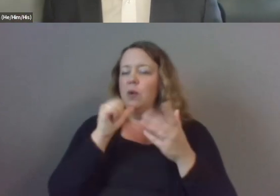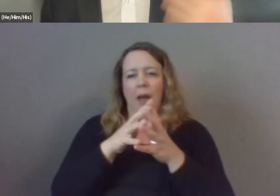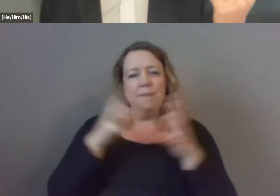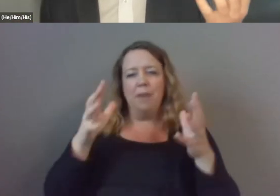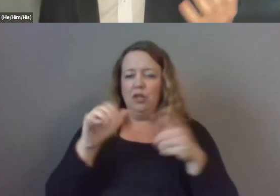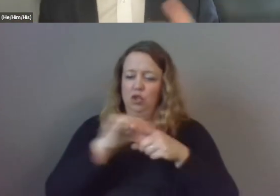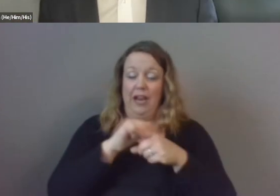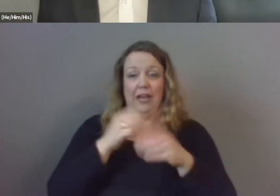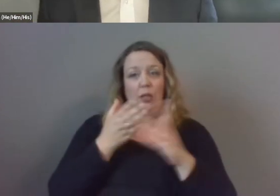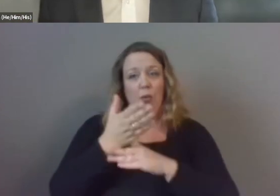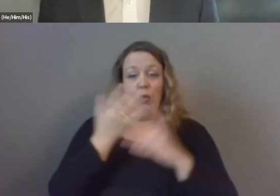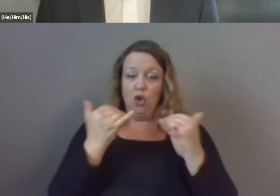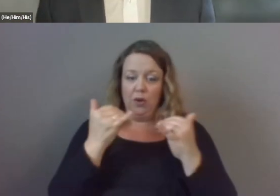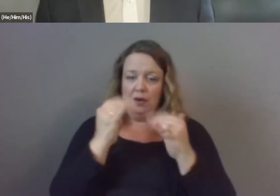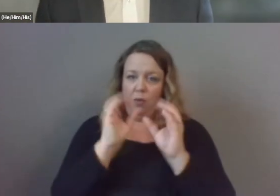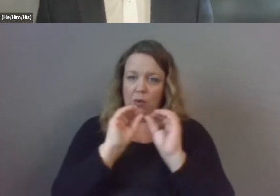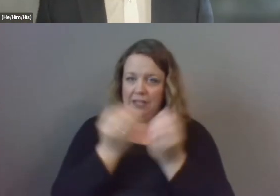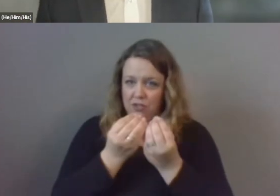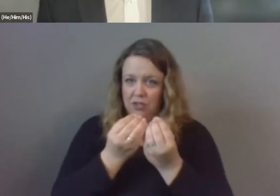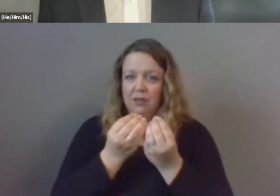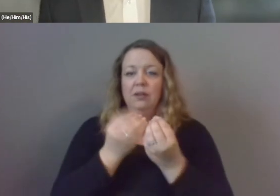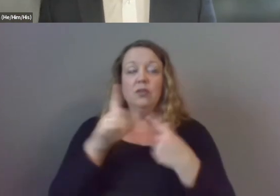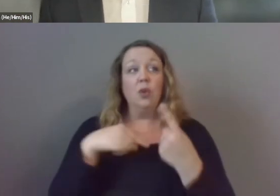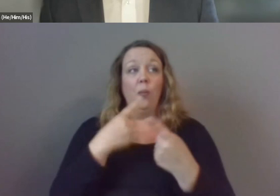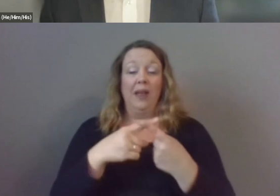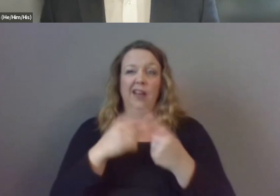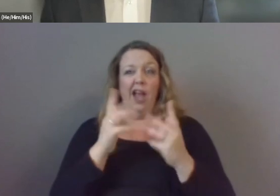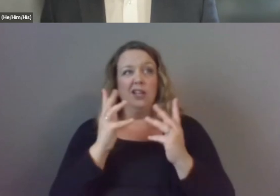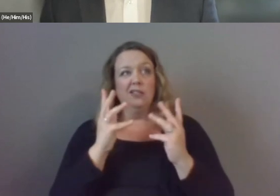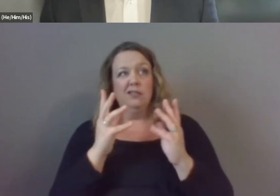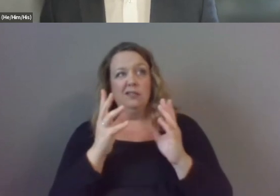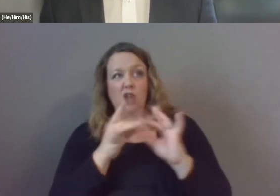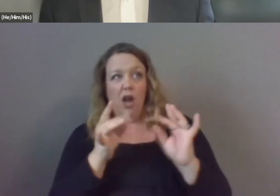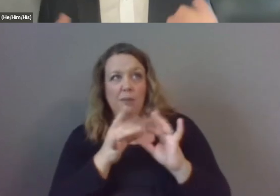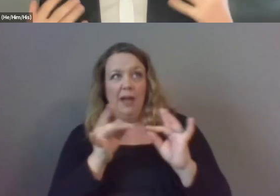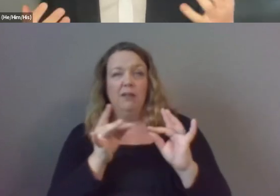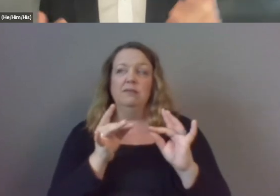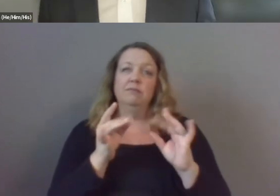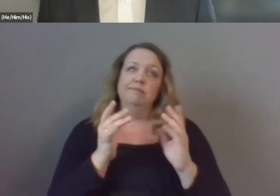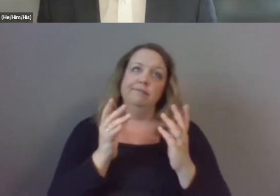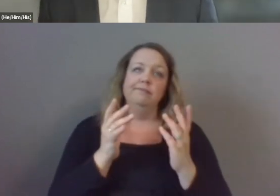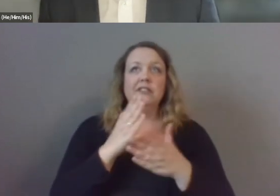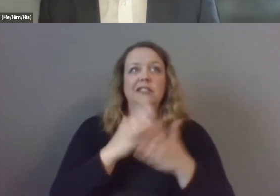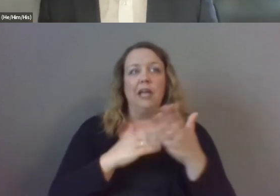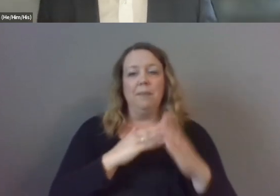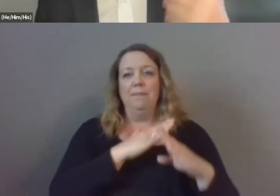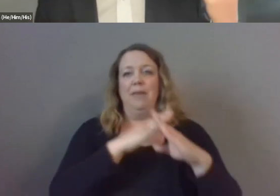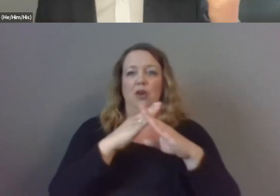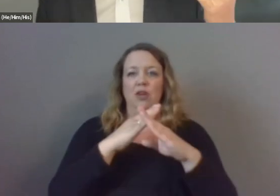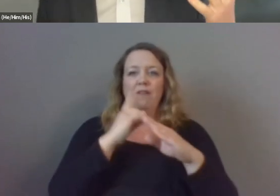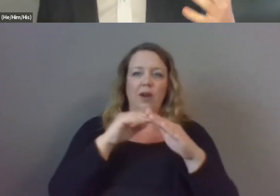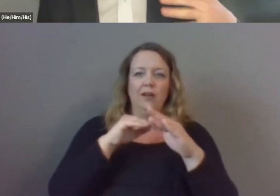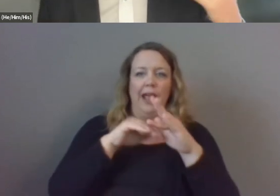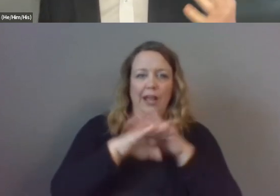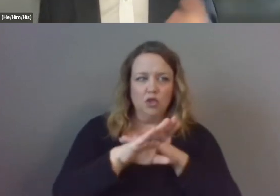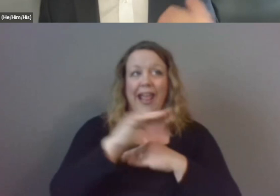current organization so when i talk about when i talk about some of the you know some of the barriers to entry and and costs